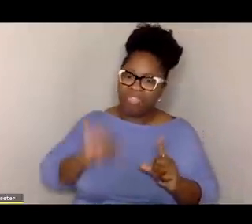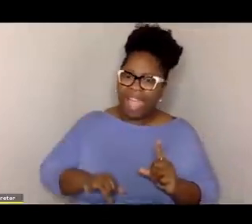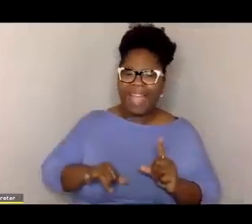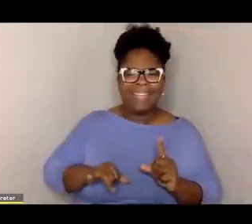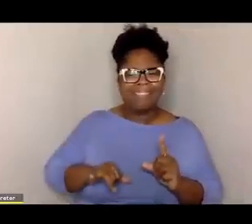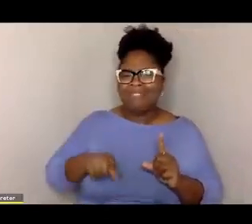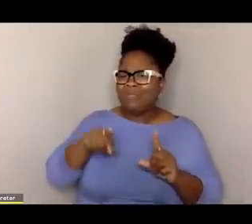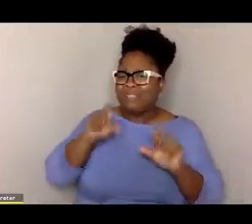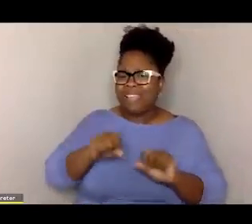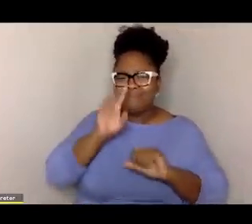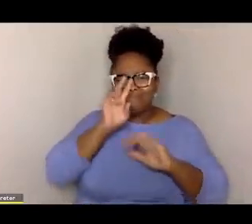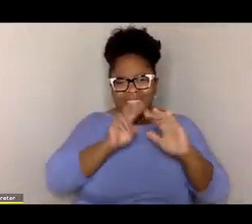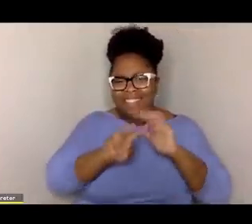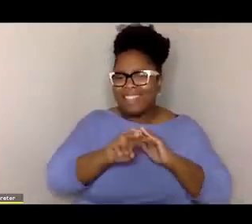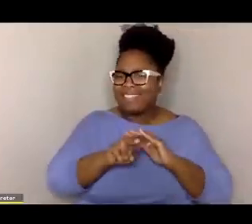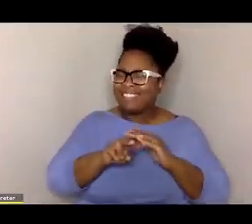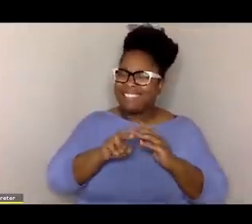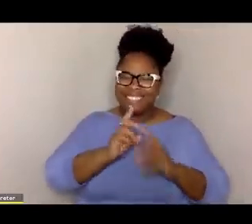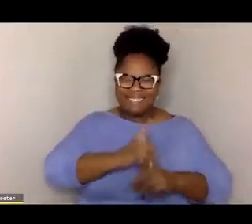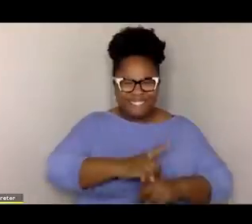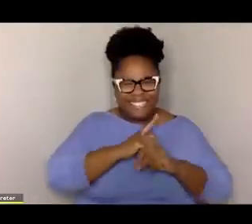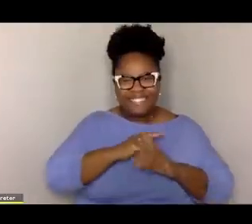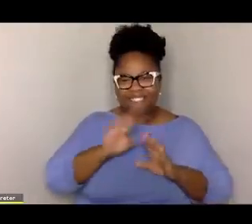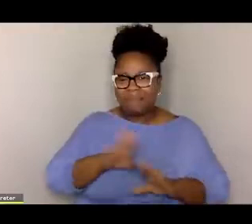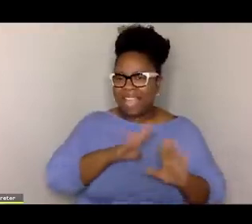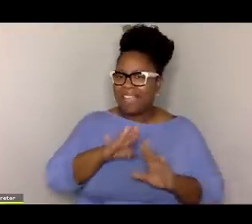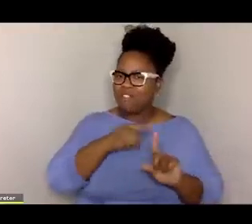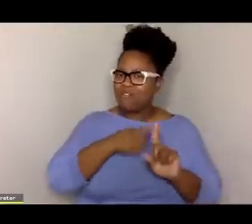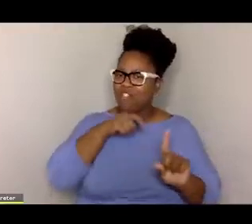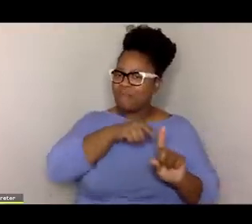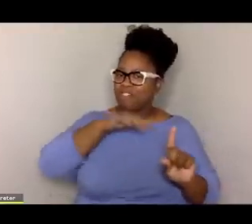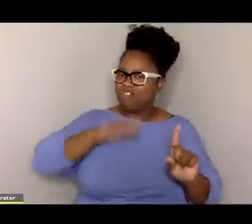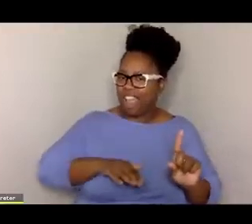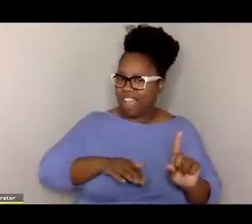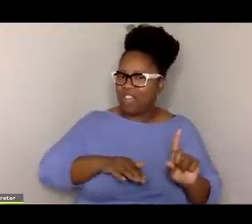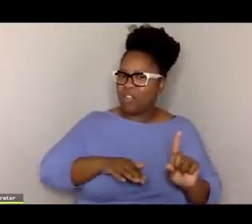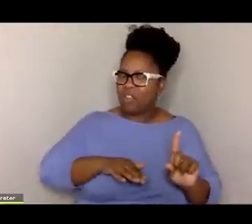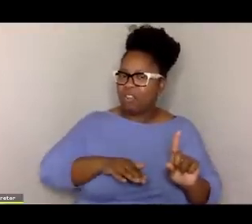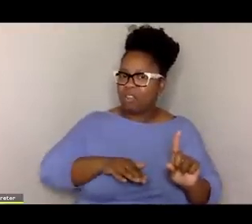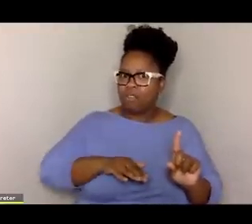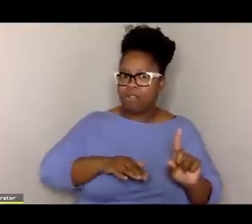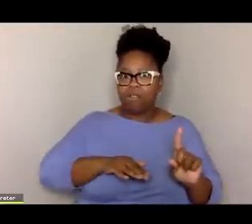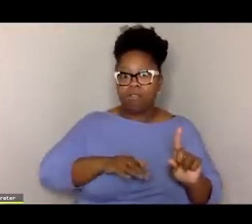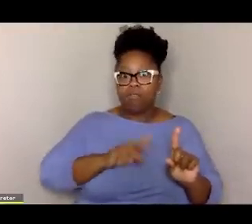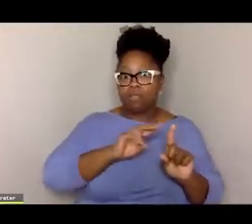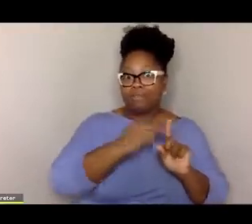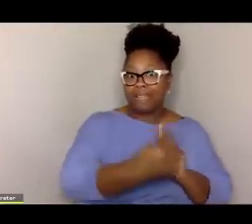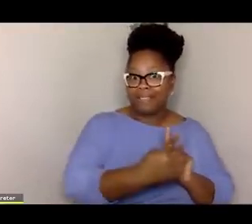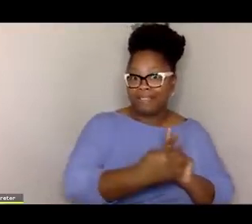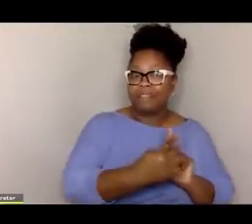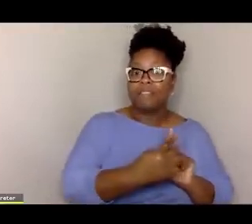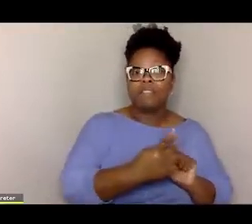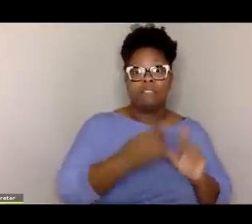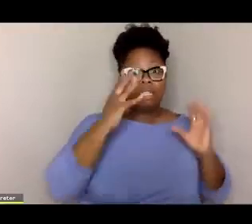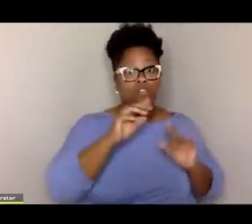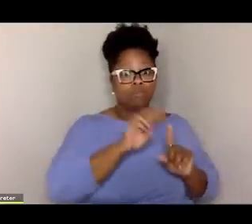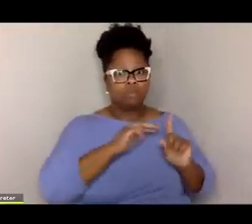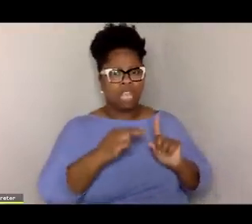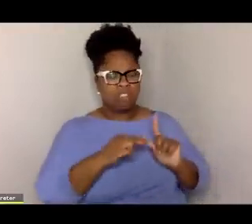That's basically a completely predictable defensive behavior by the child, but a completely confusing,